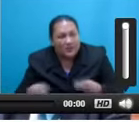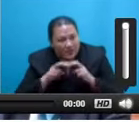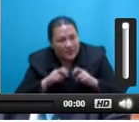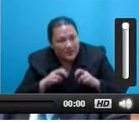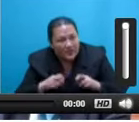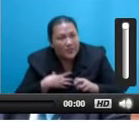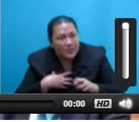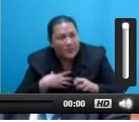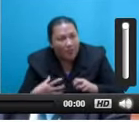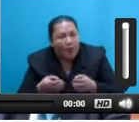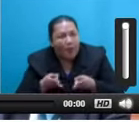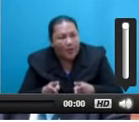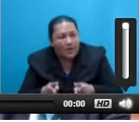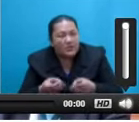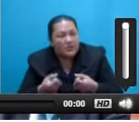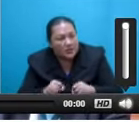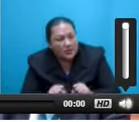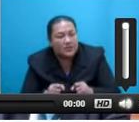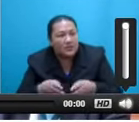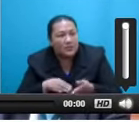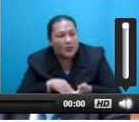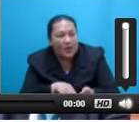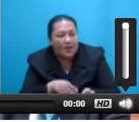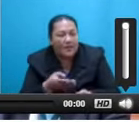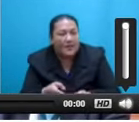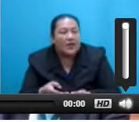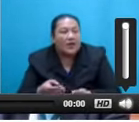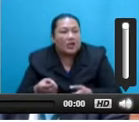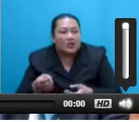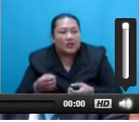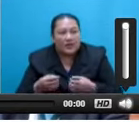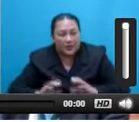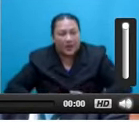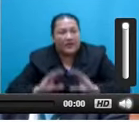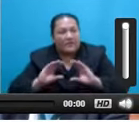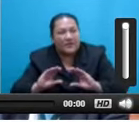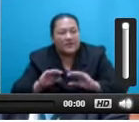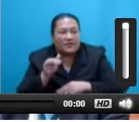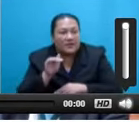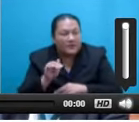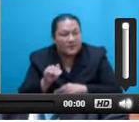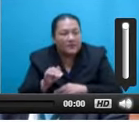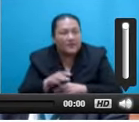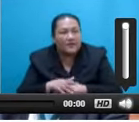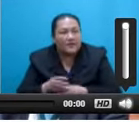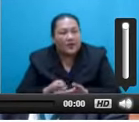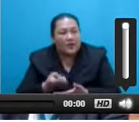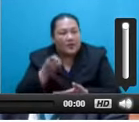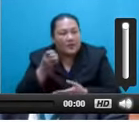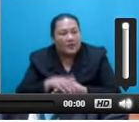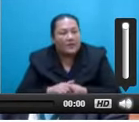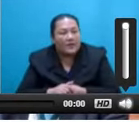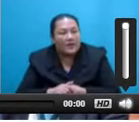explorations or economic development and investment. That makes sanitization by the relevant authorities and implementation of